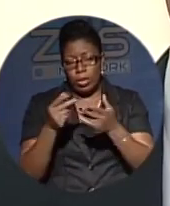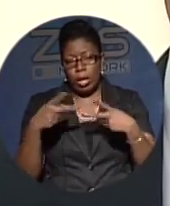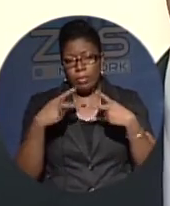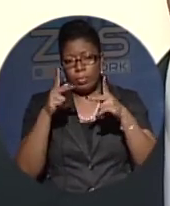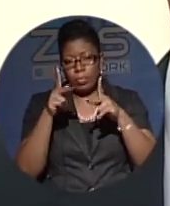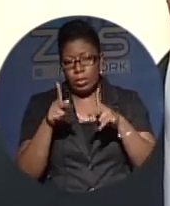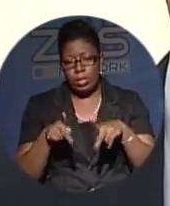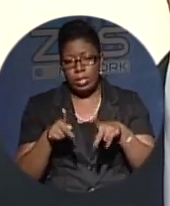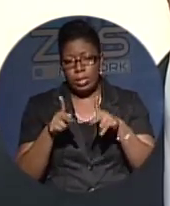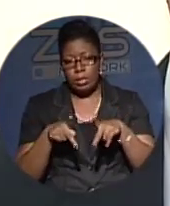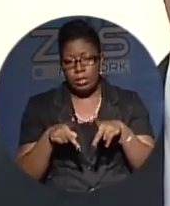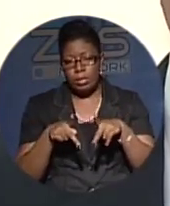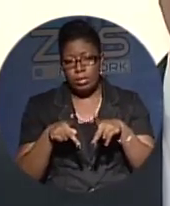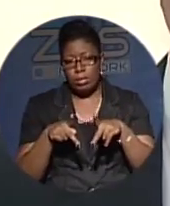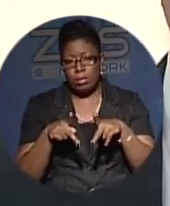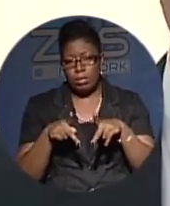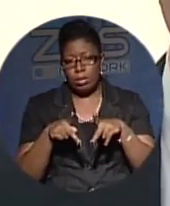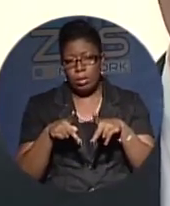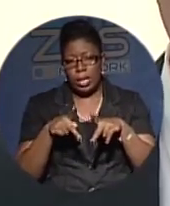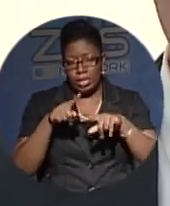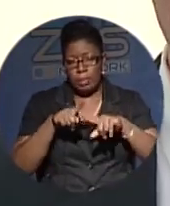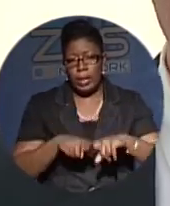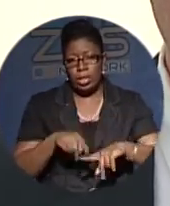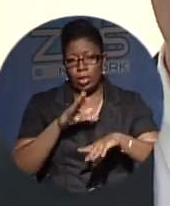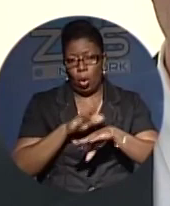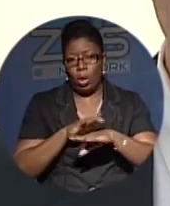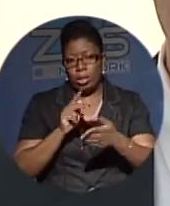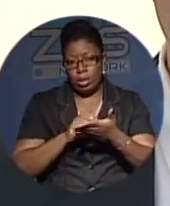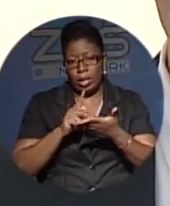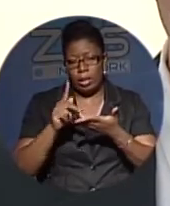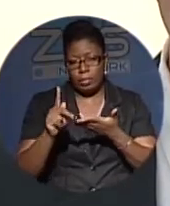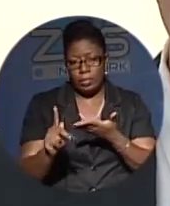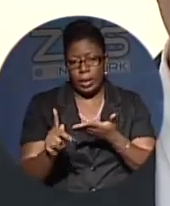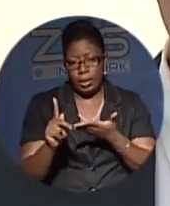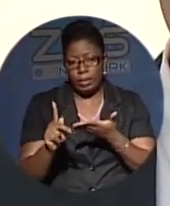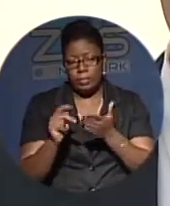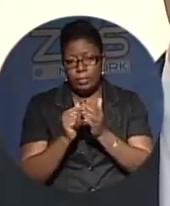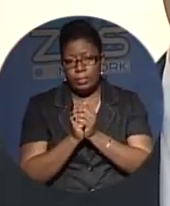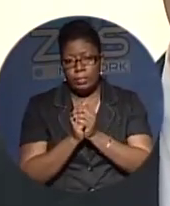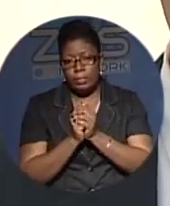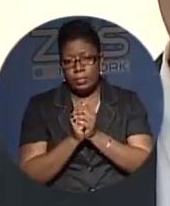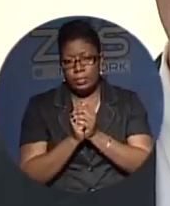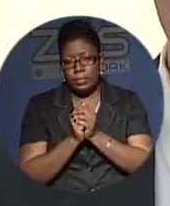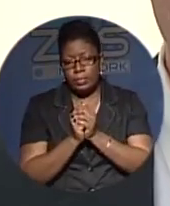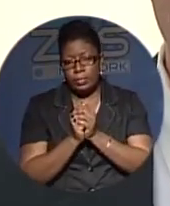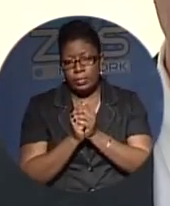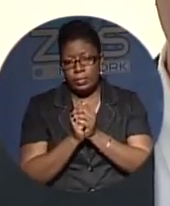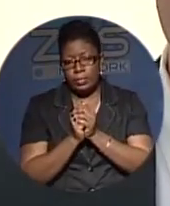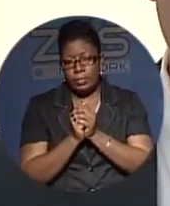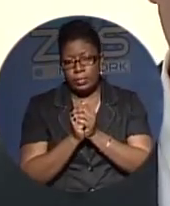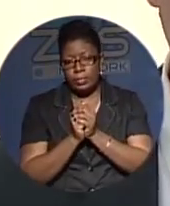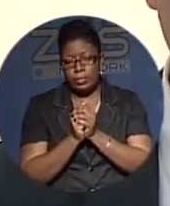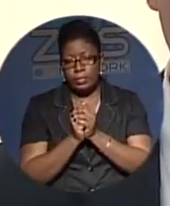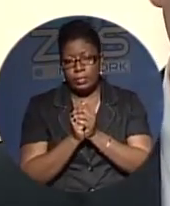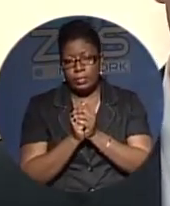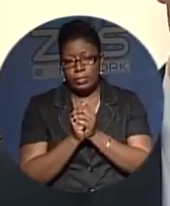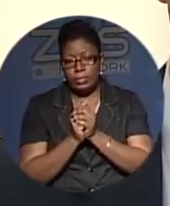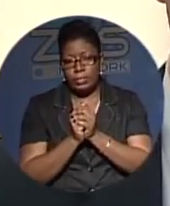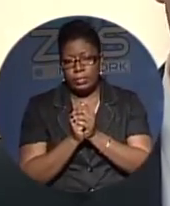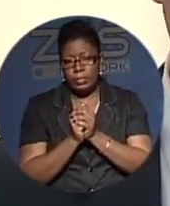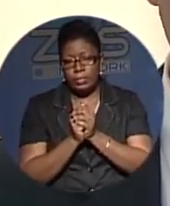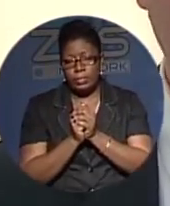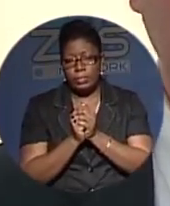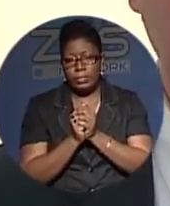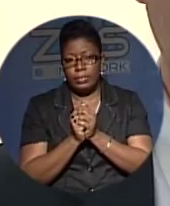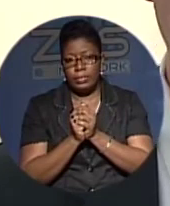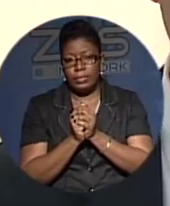not rely on a salary, so they are producing their own products and selling them. To the extent that they have more access to finance, they can grow